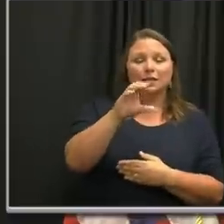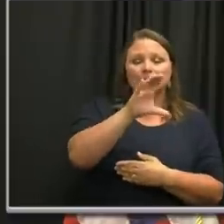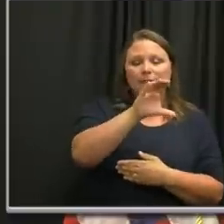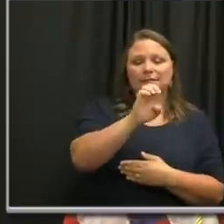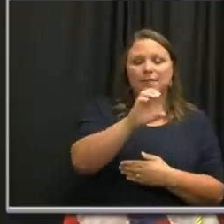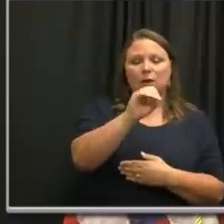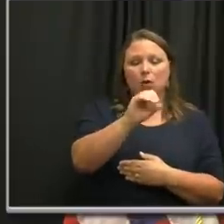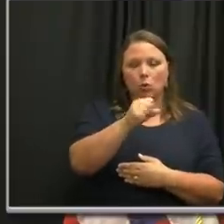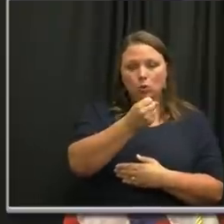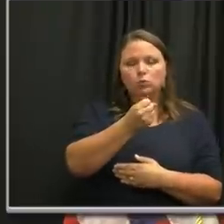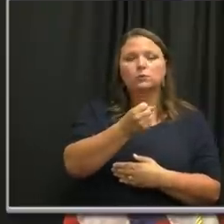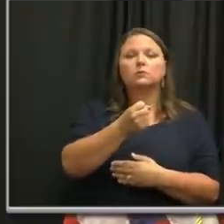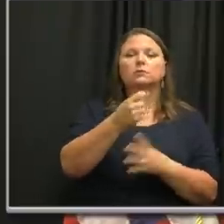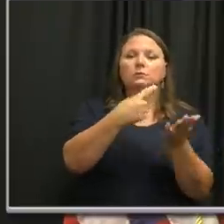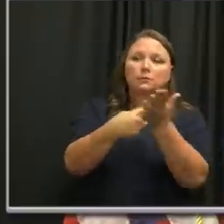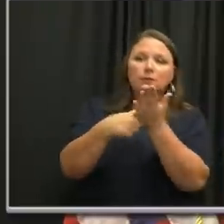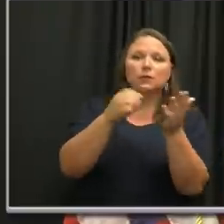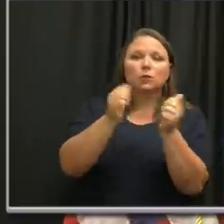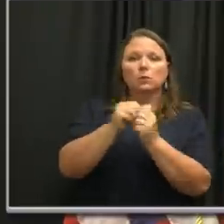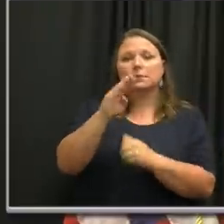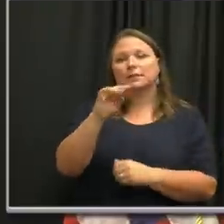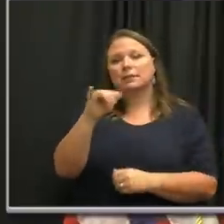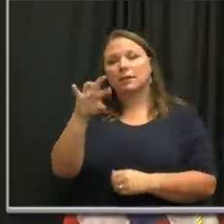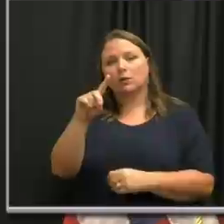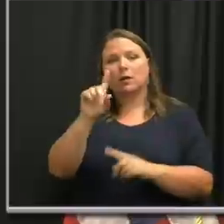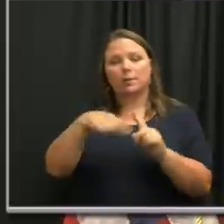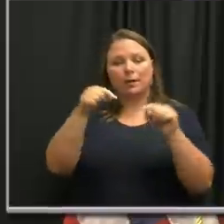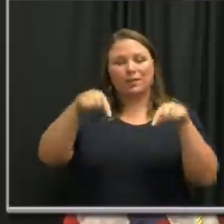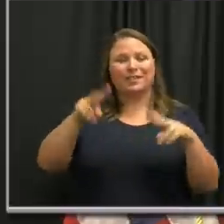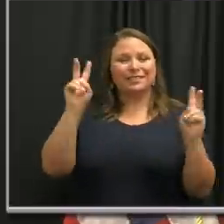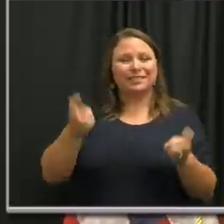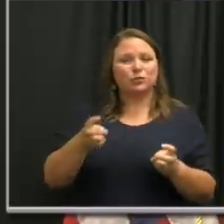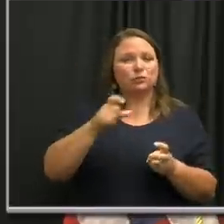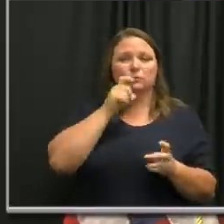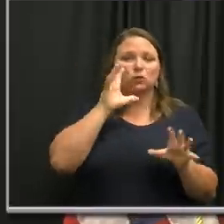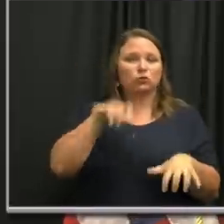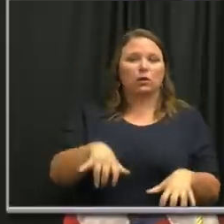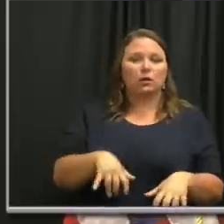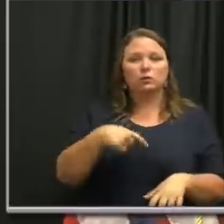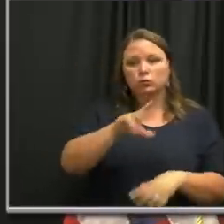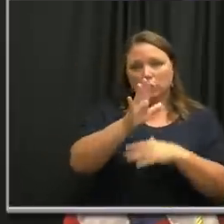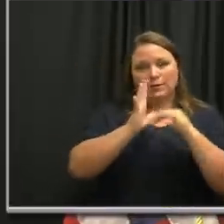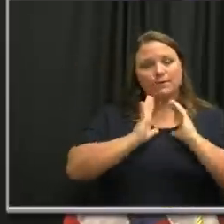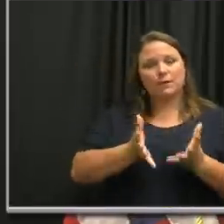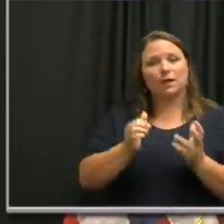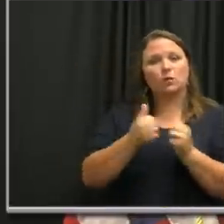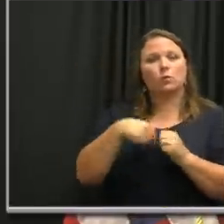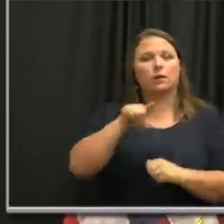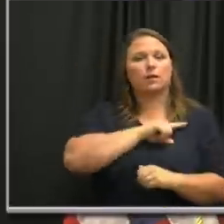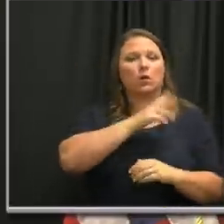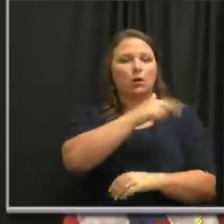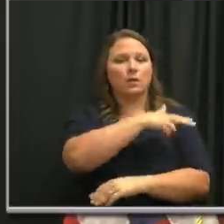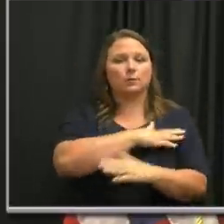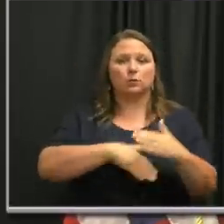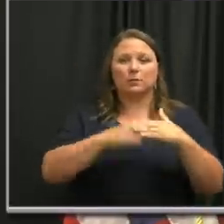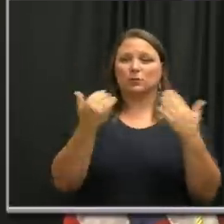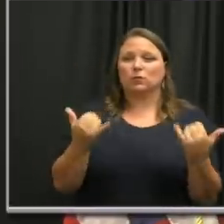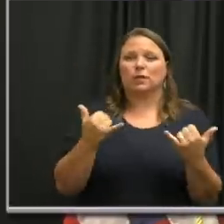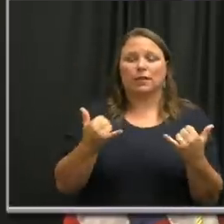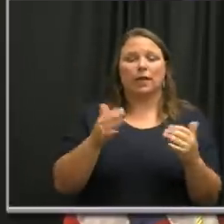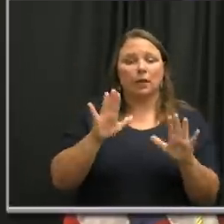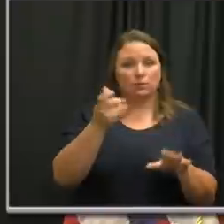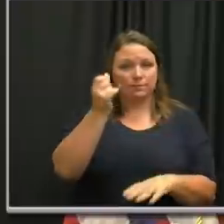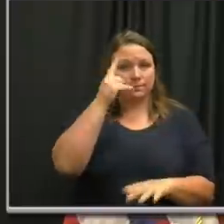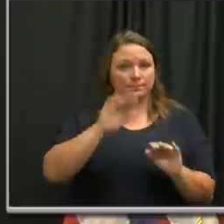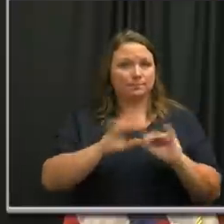Deputy Commissioner McDonald around this issue. So this is not an issue that surprises. We're comfortable where our hospital capacity is now. Make no